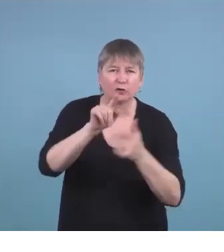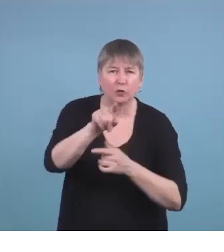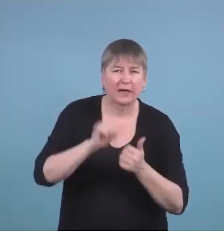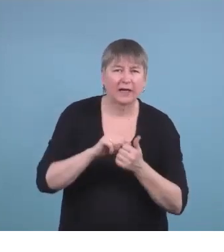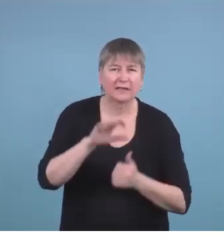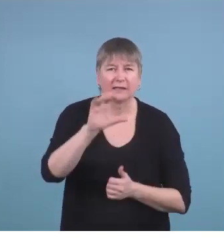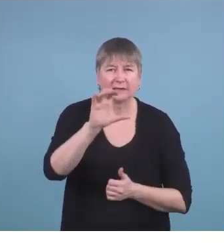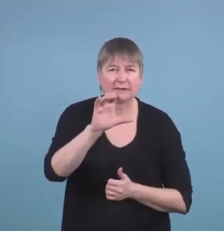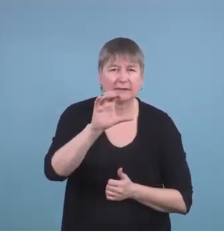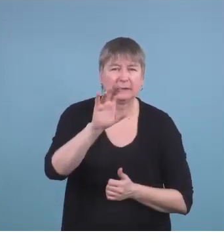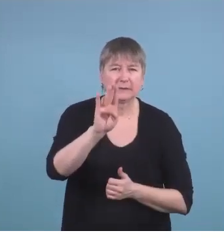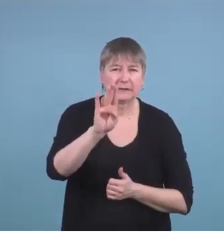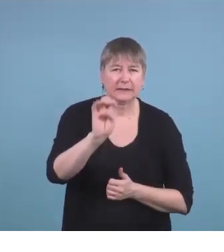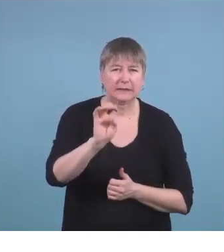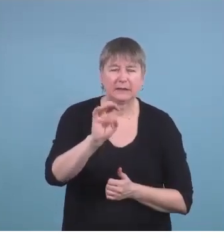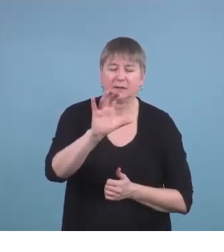I do have